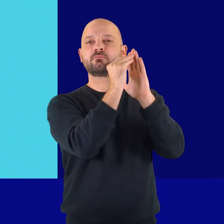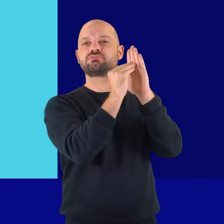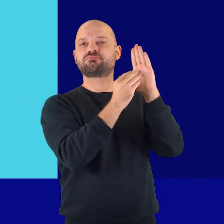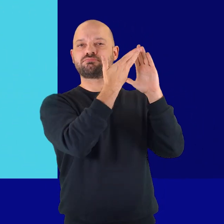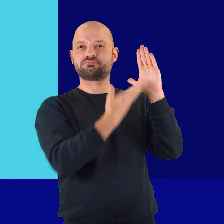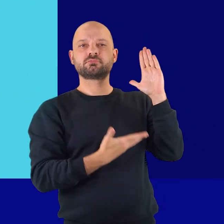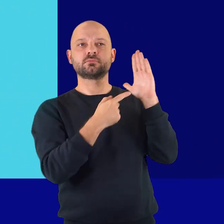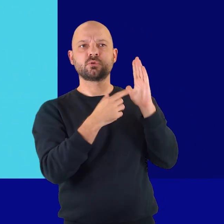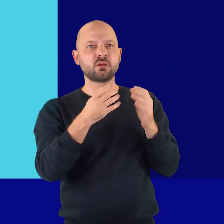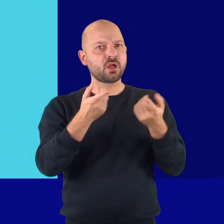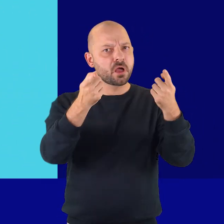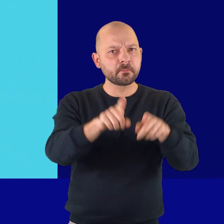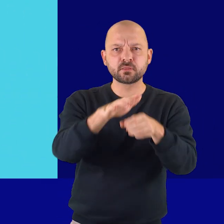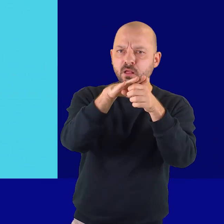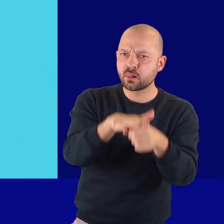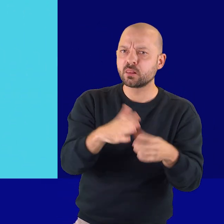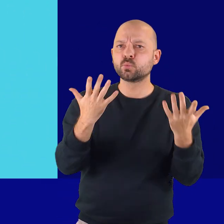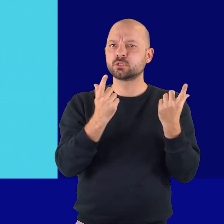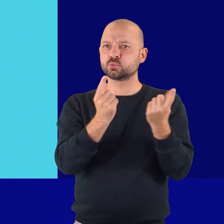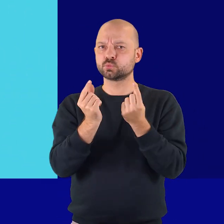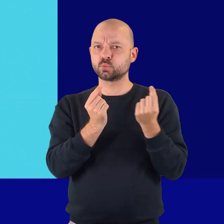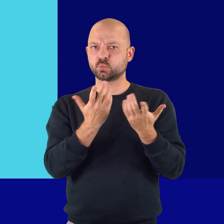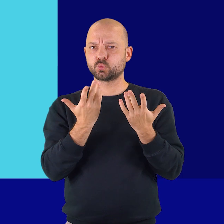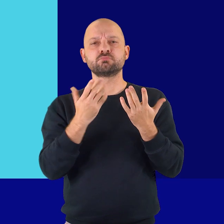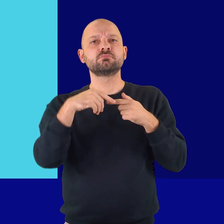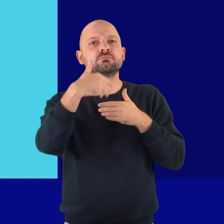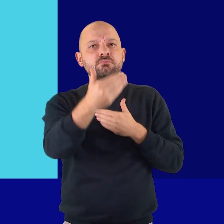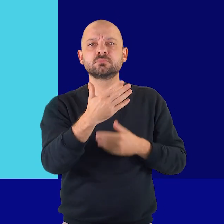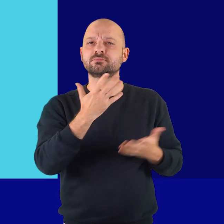with discrimination in the workplace and explains measures to prevent it.